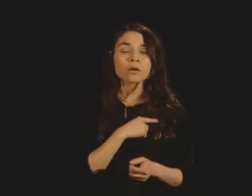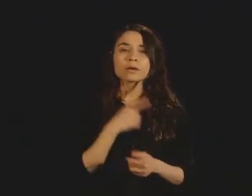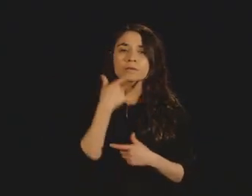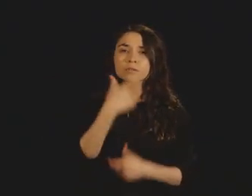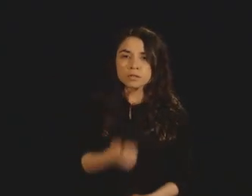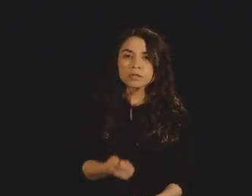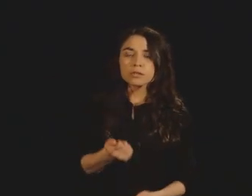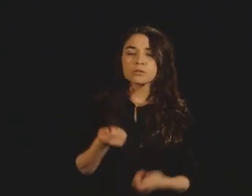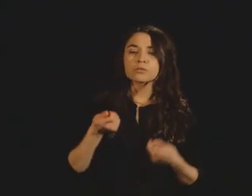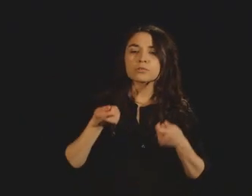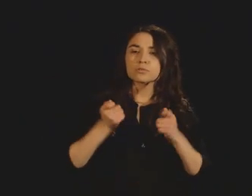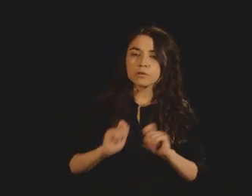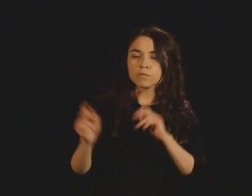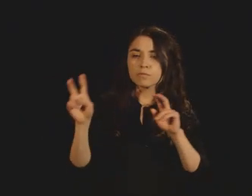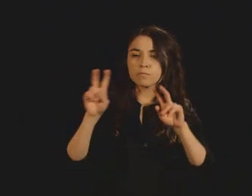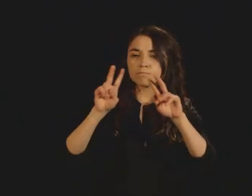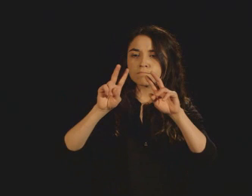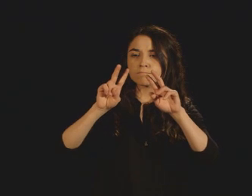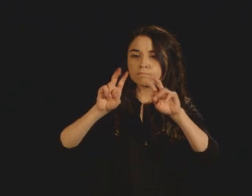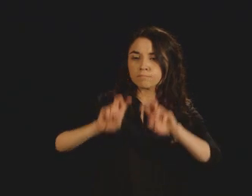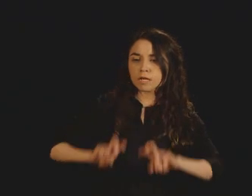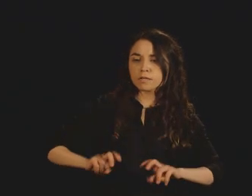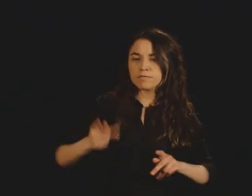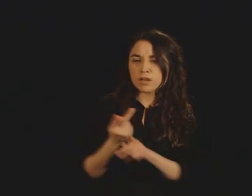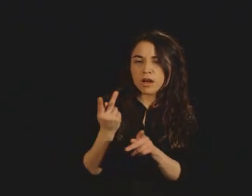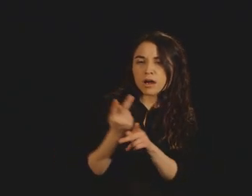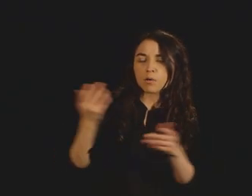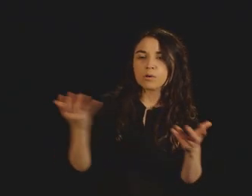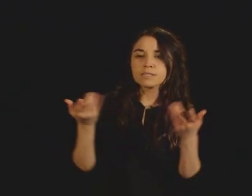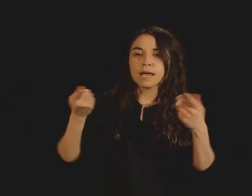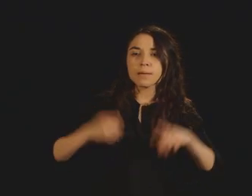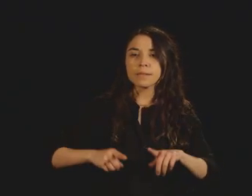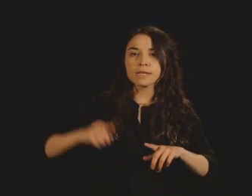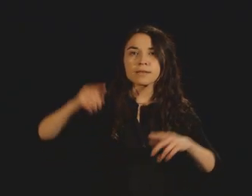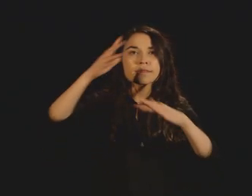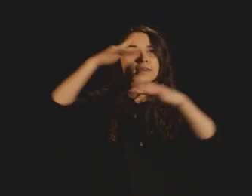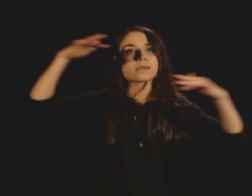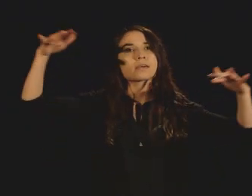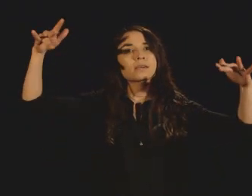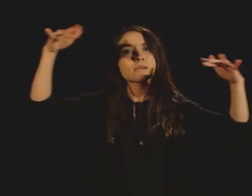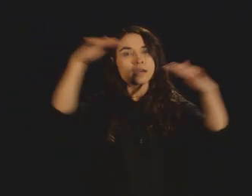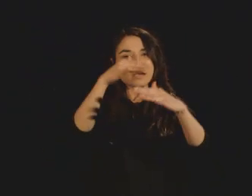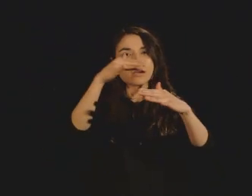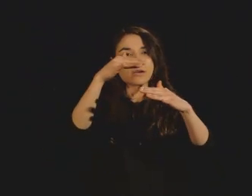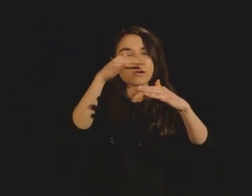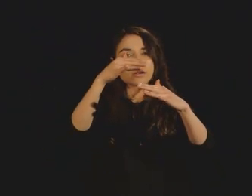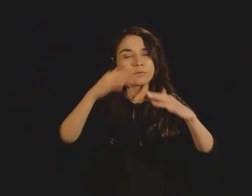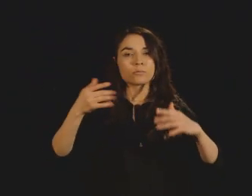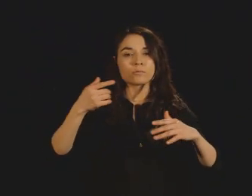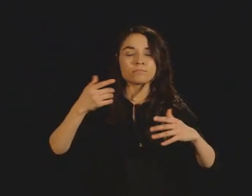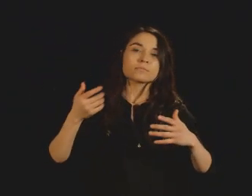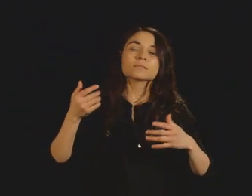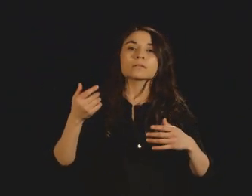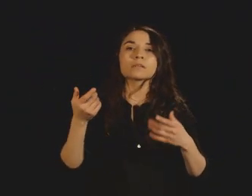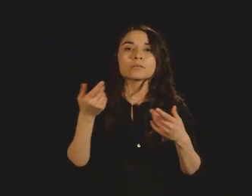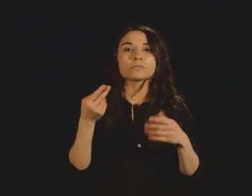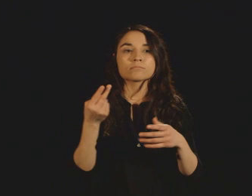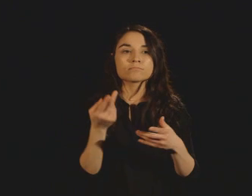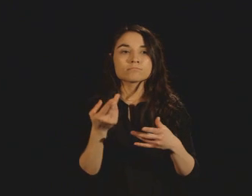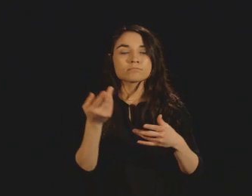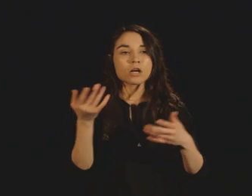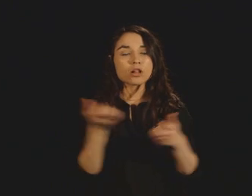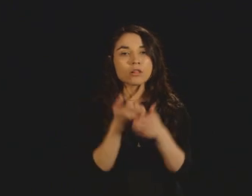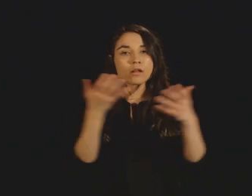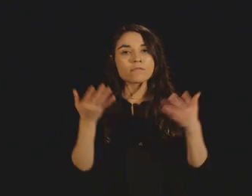up in the air in atmospheric chemistry. And a lot of the chemistry that goes on in our atmosphere